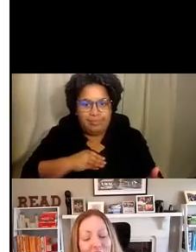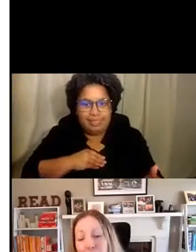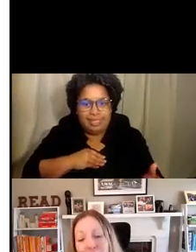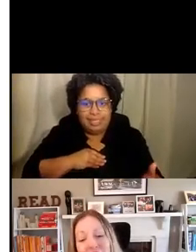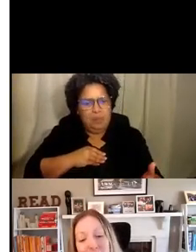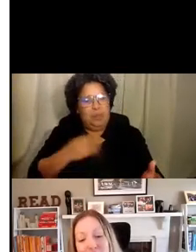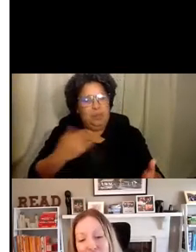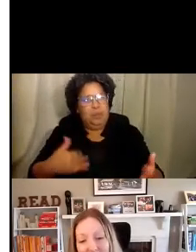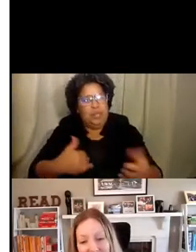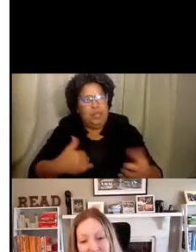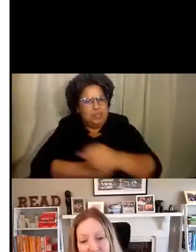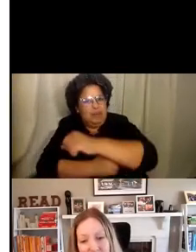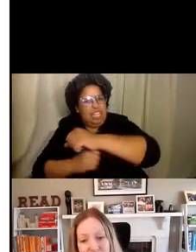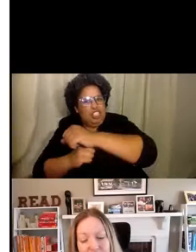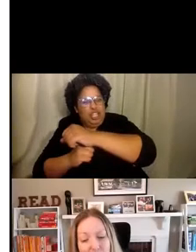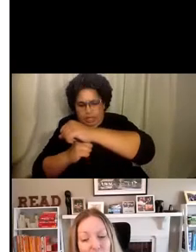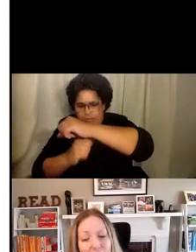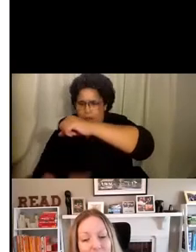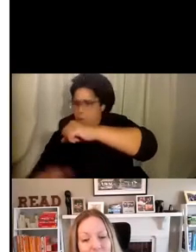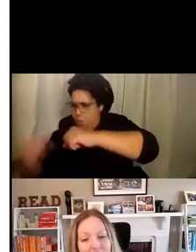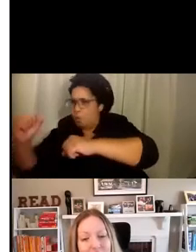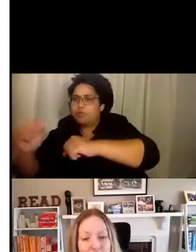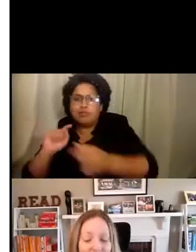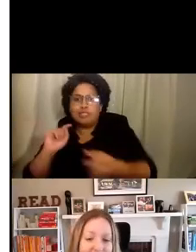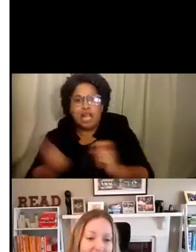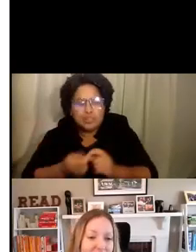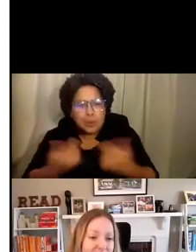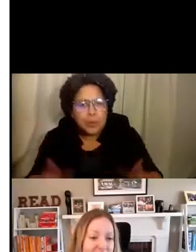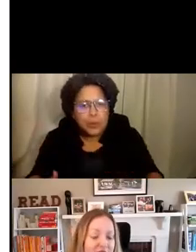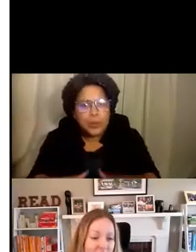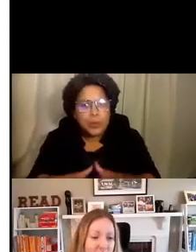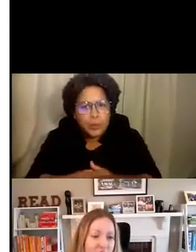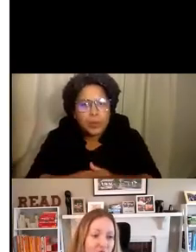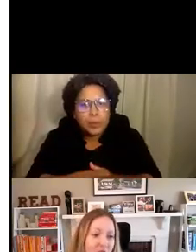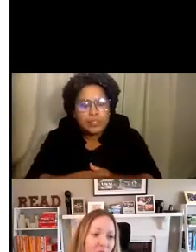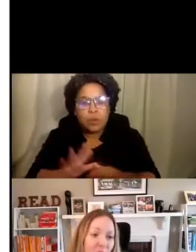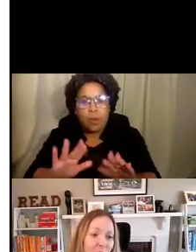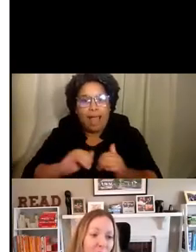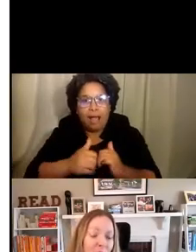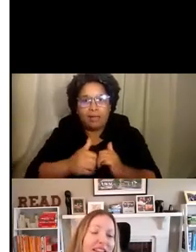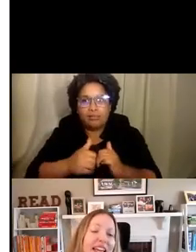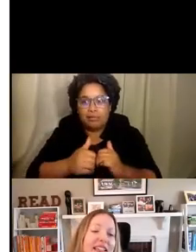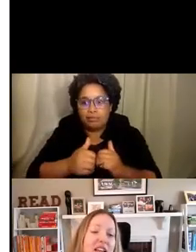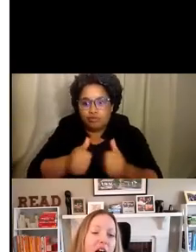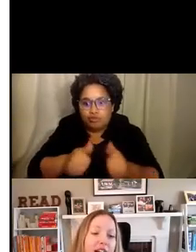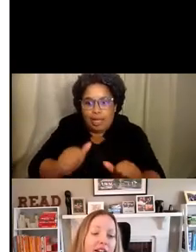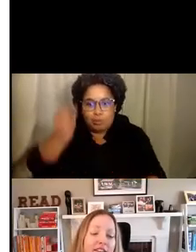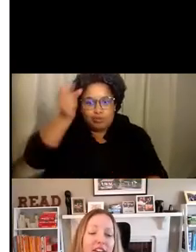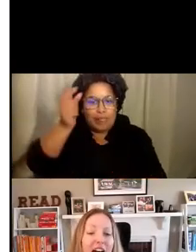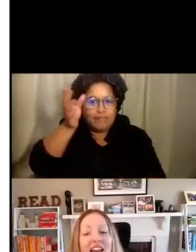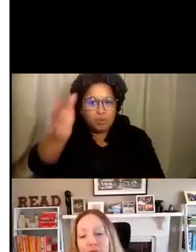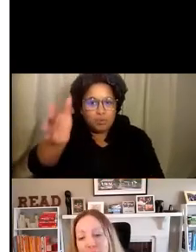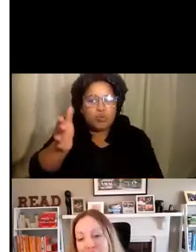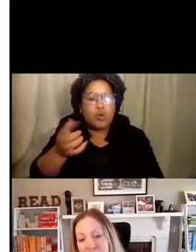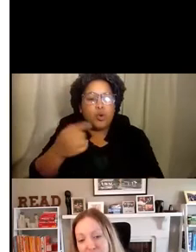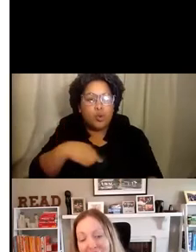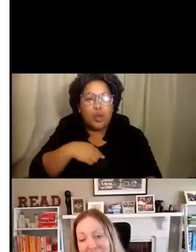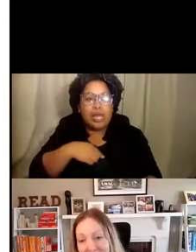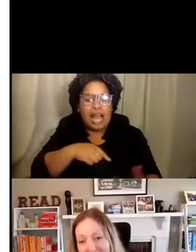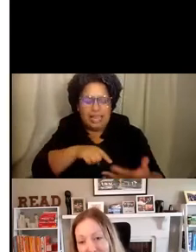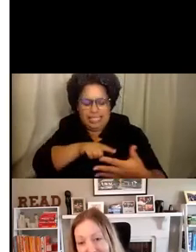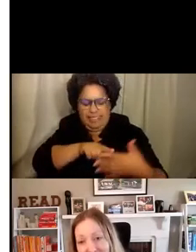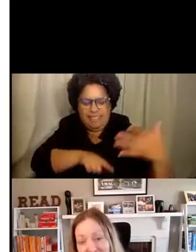that have really been challenged. And so, in trying to understand the future, we landed on five